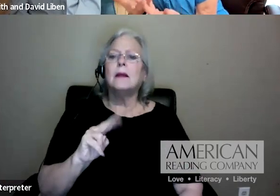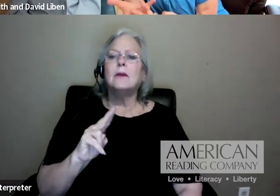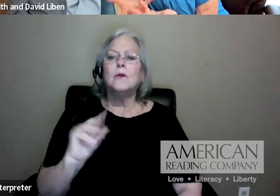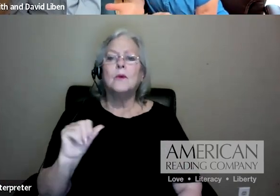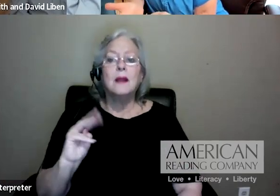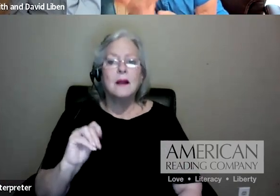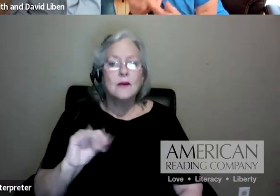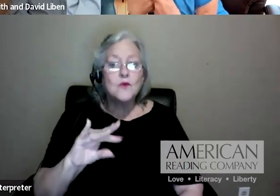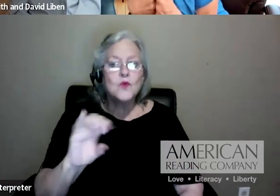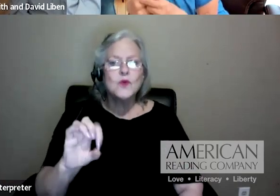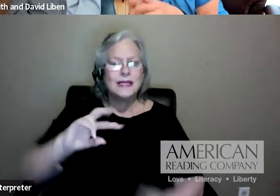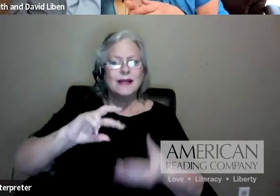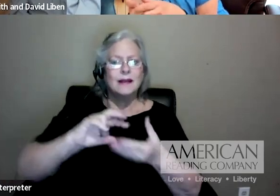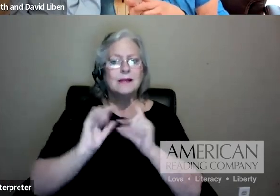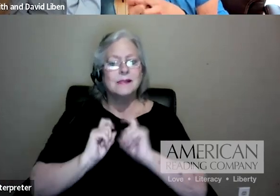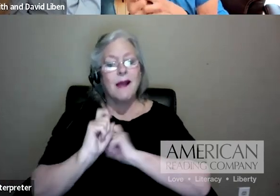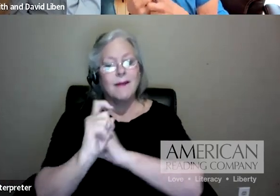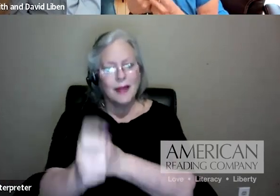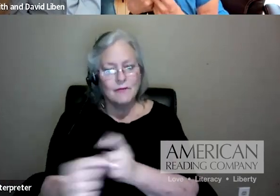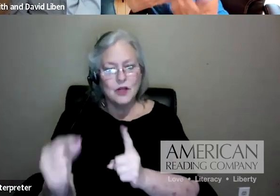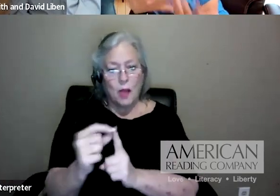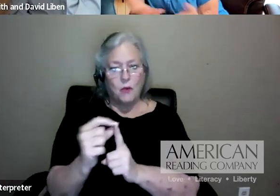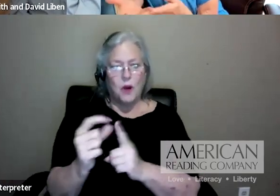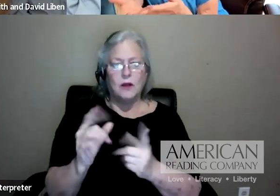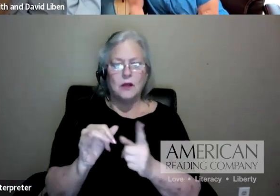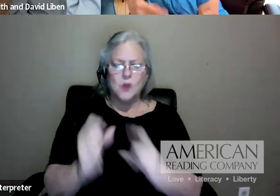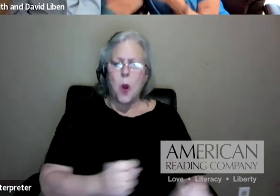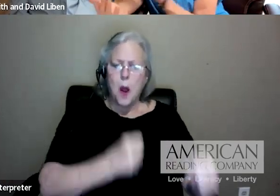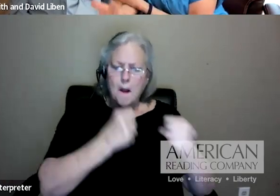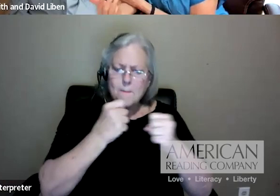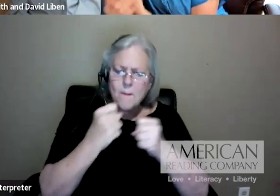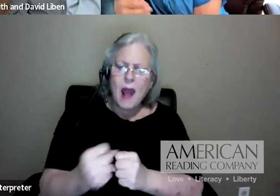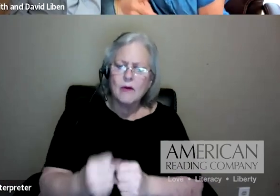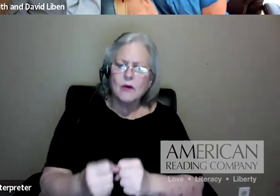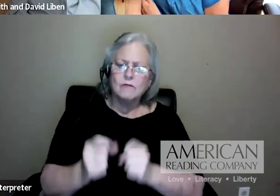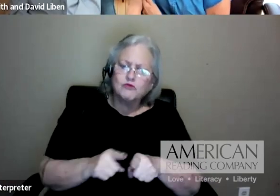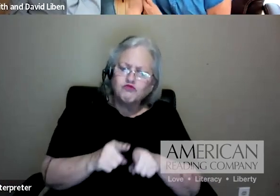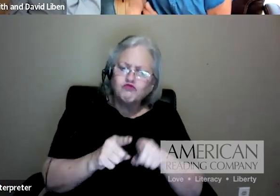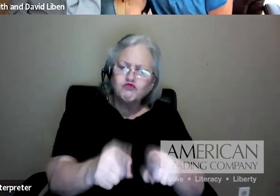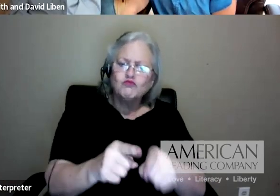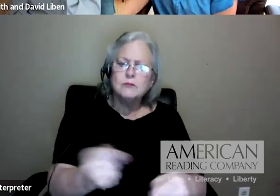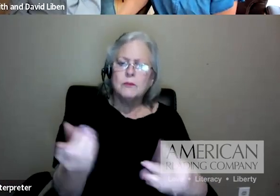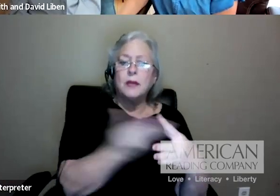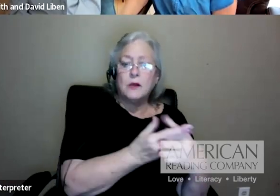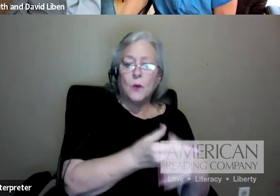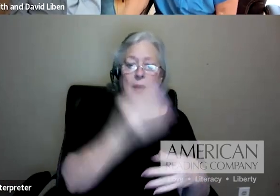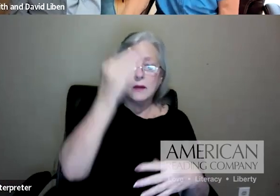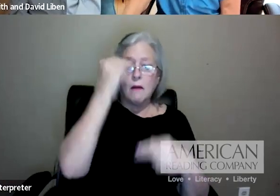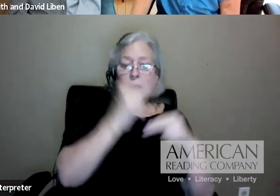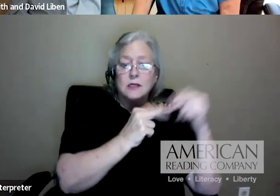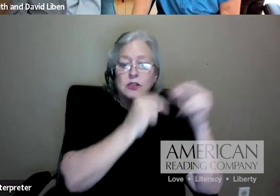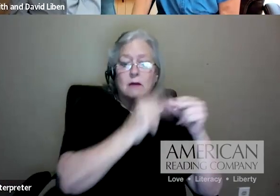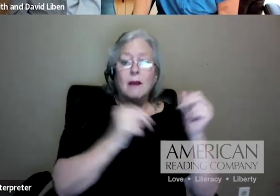really powerful corollary between knowledge building and vocabulary, and David can say his lines